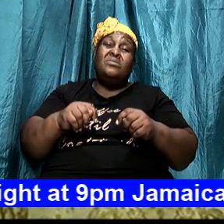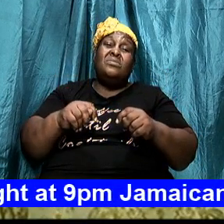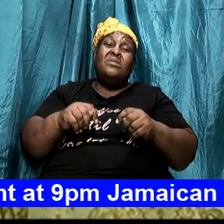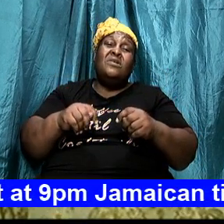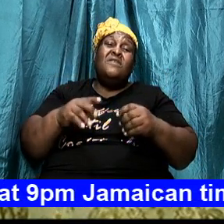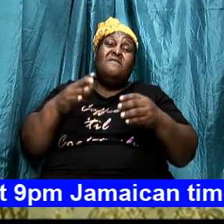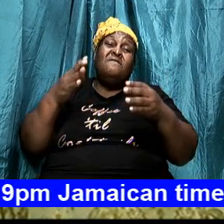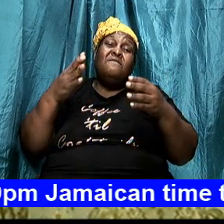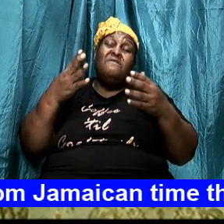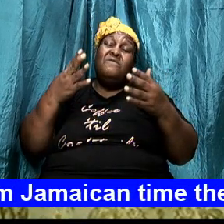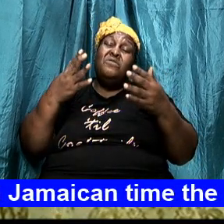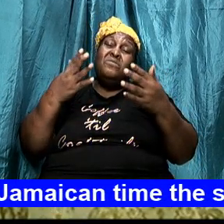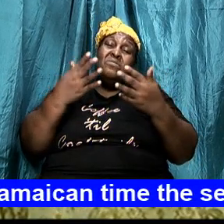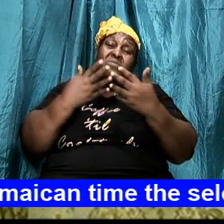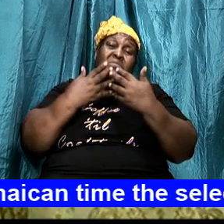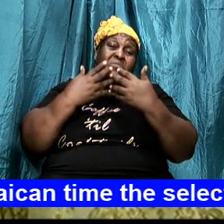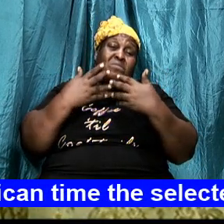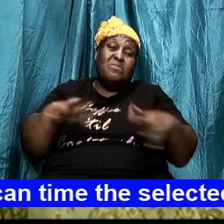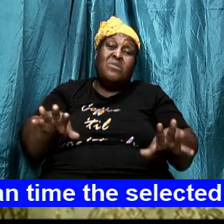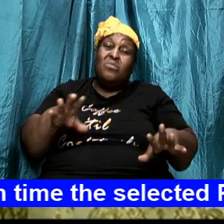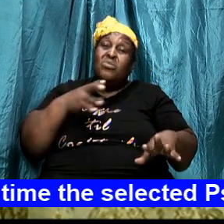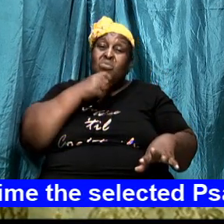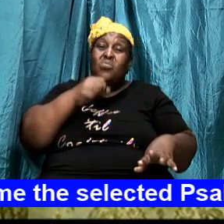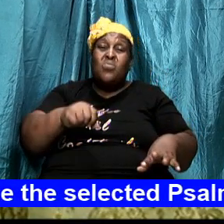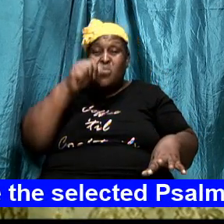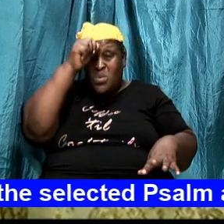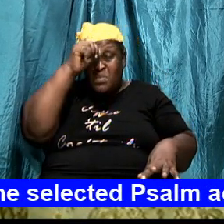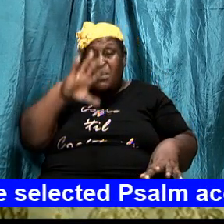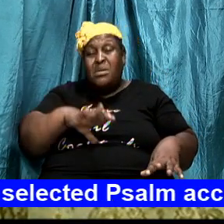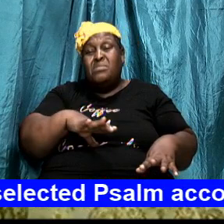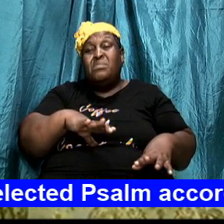trying to shed the old man and even